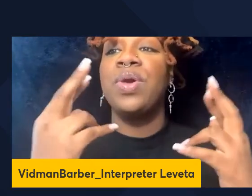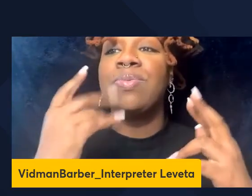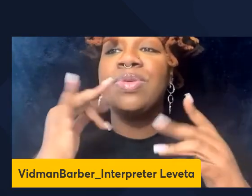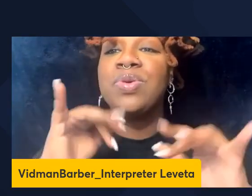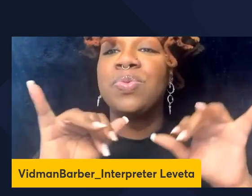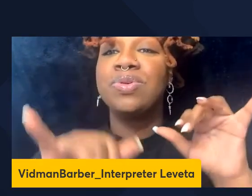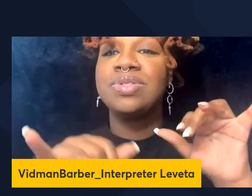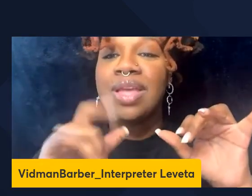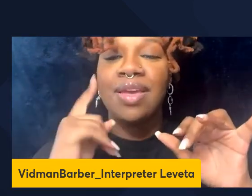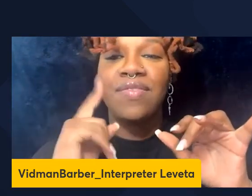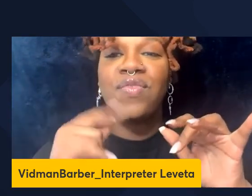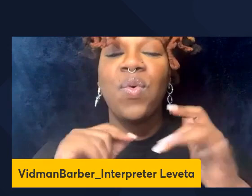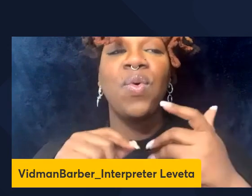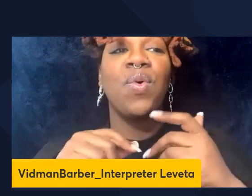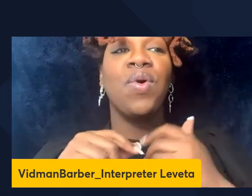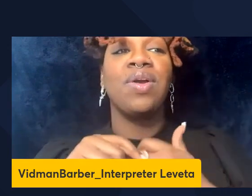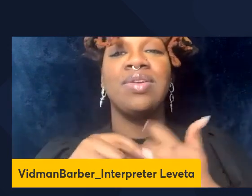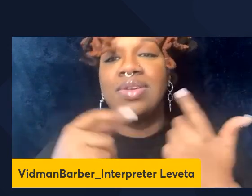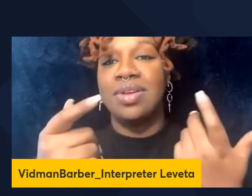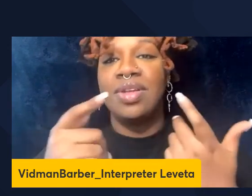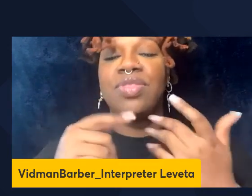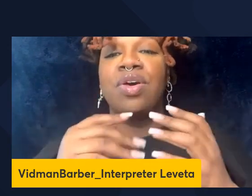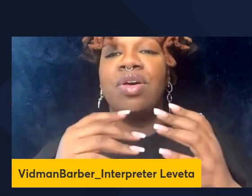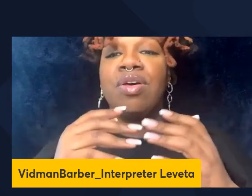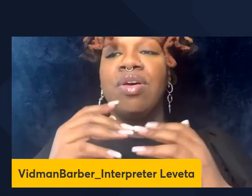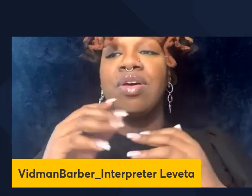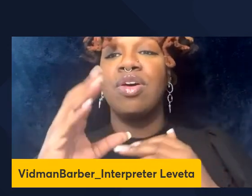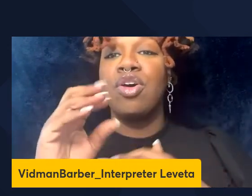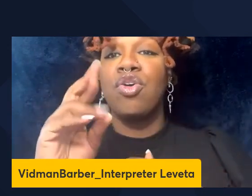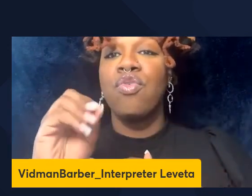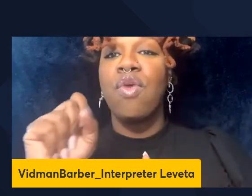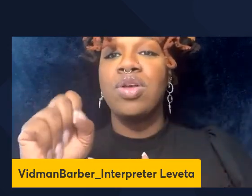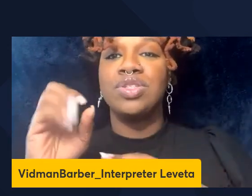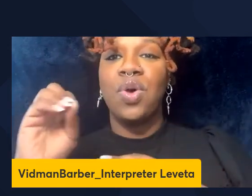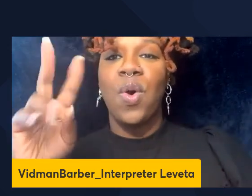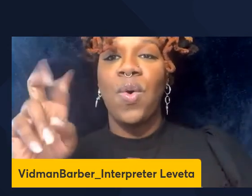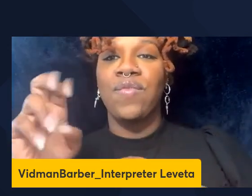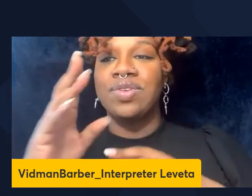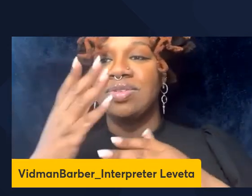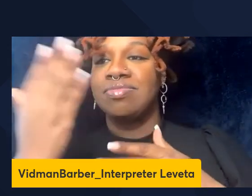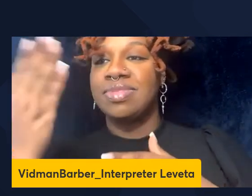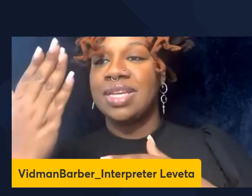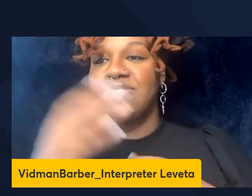crossover session which will start actually now thank you very much